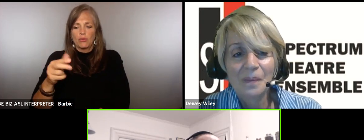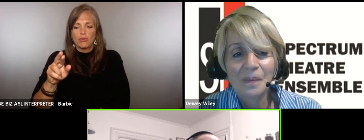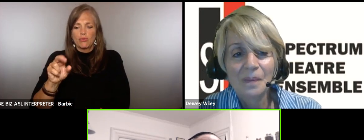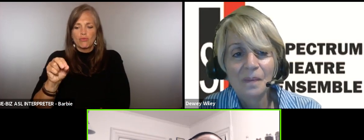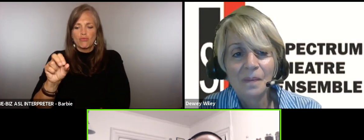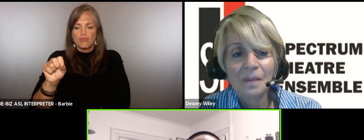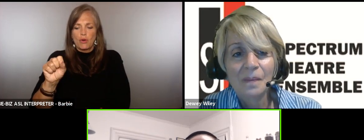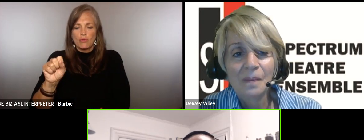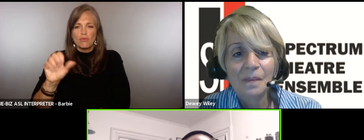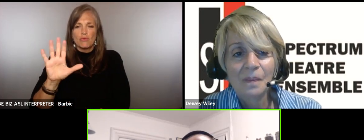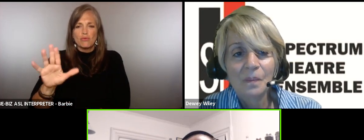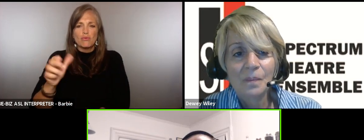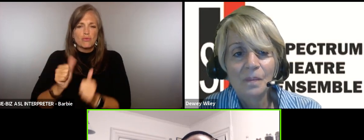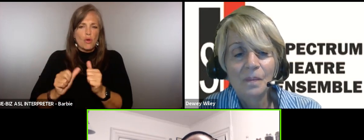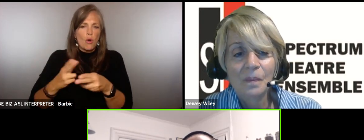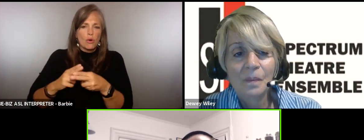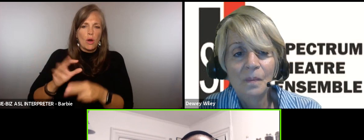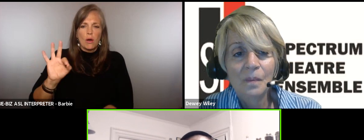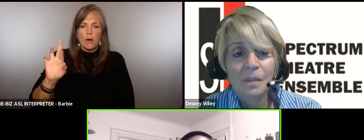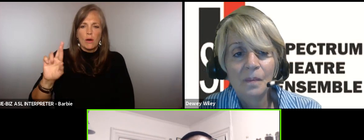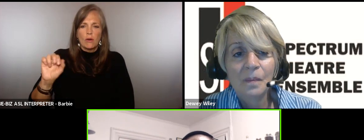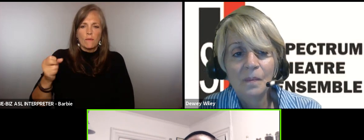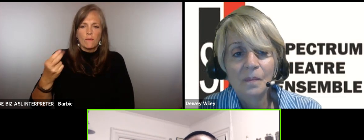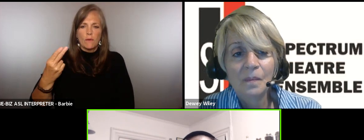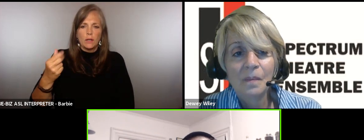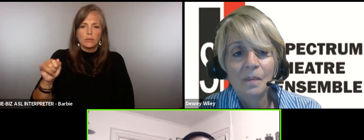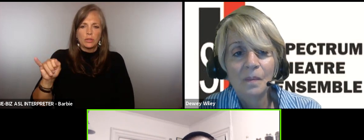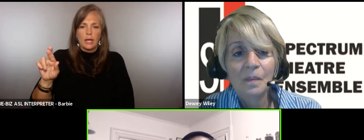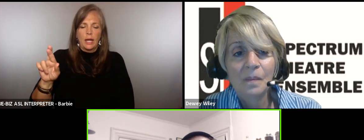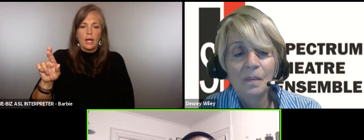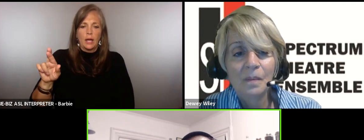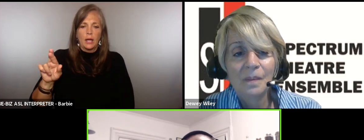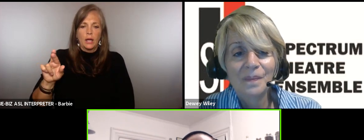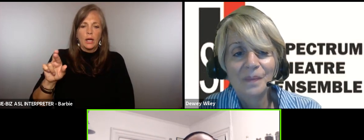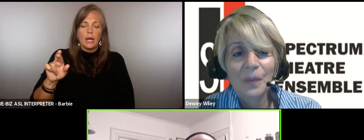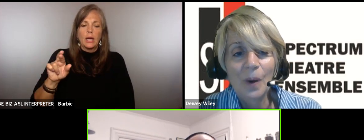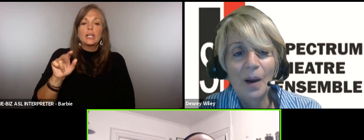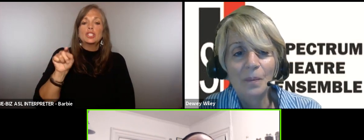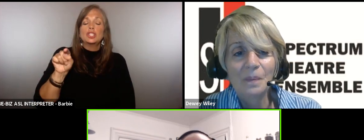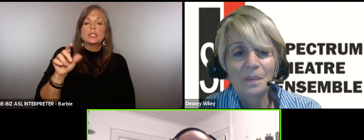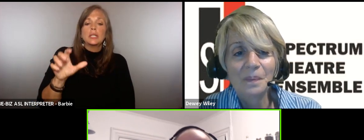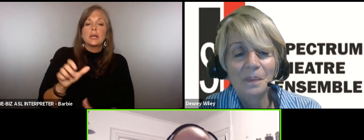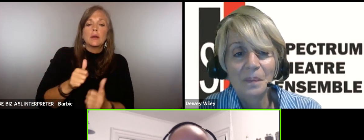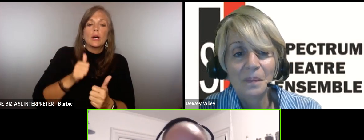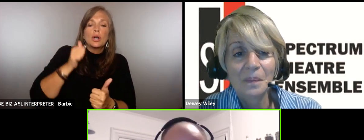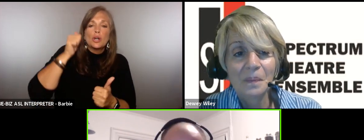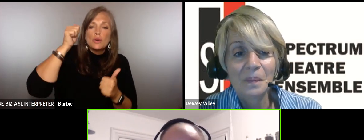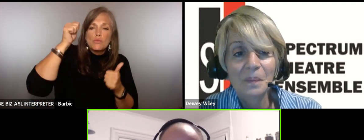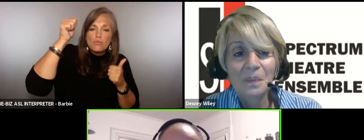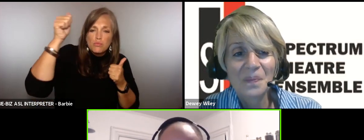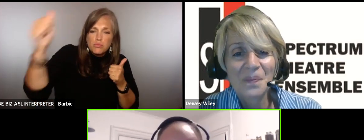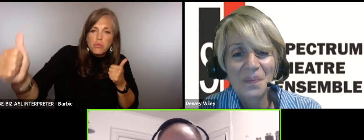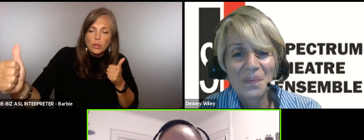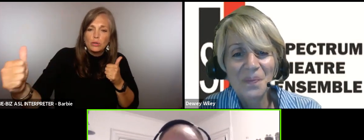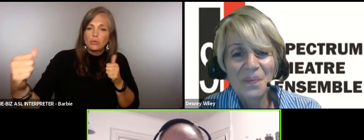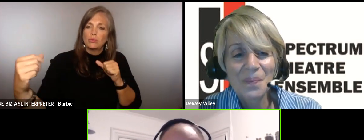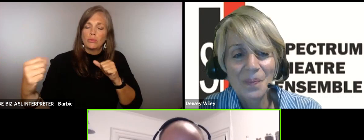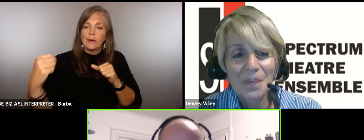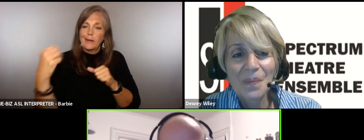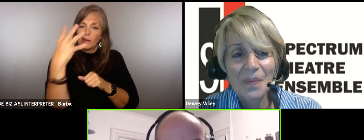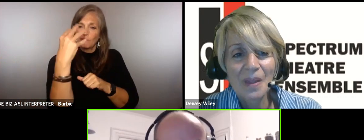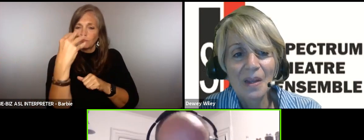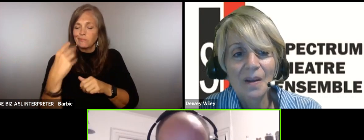in a recording studio all by yourself in another city so you don't have the interaction face to face with her